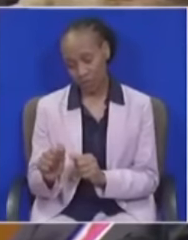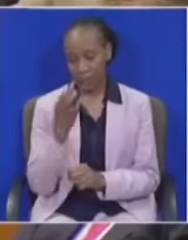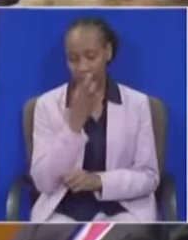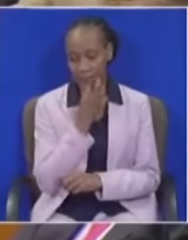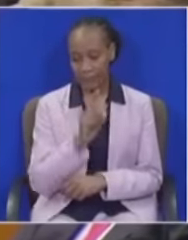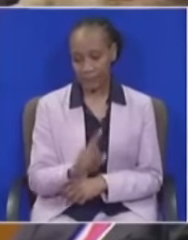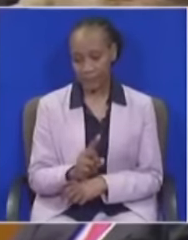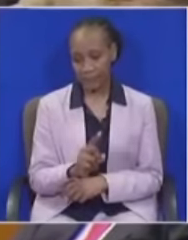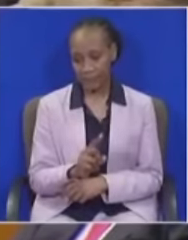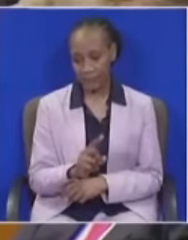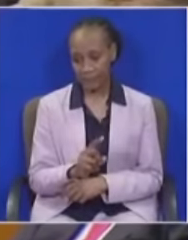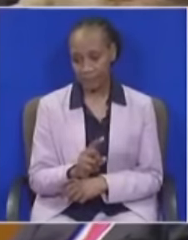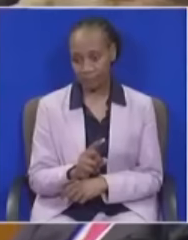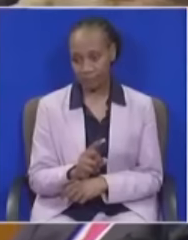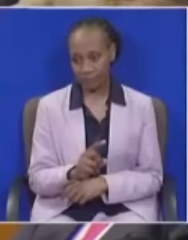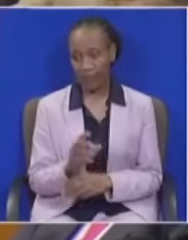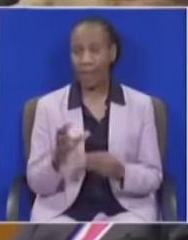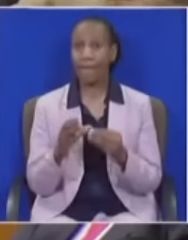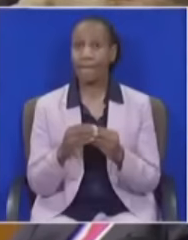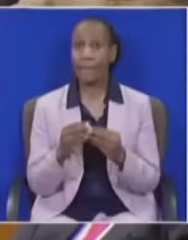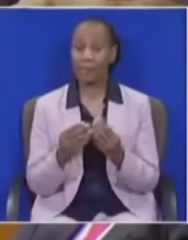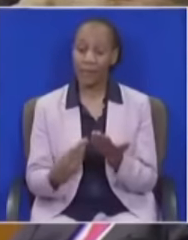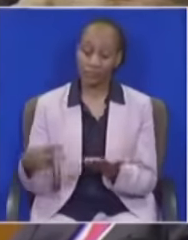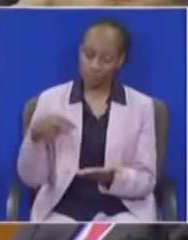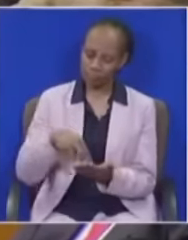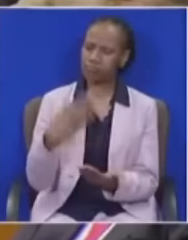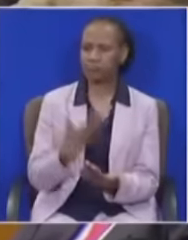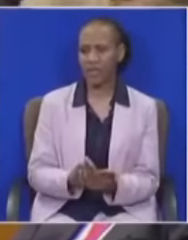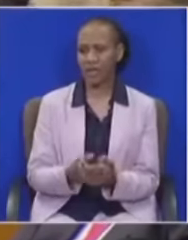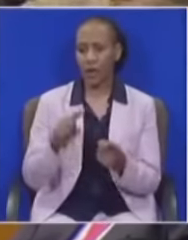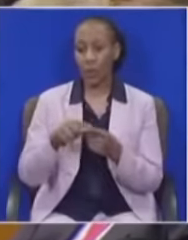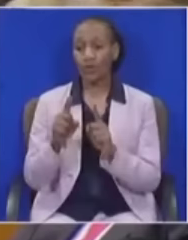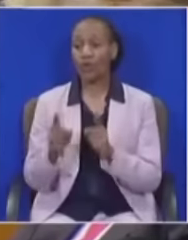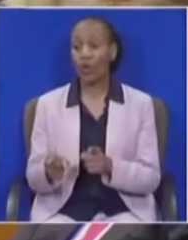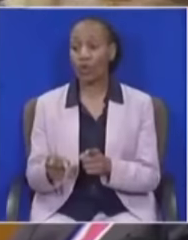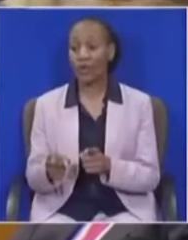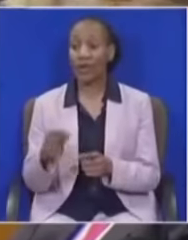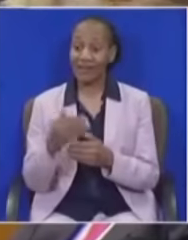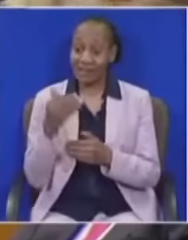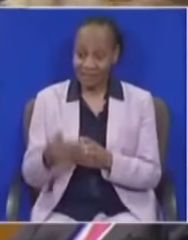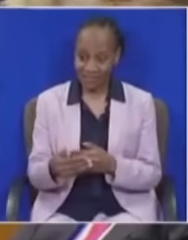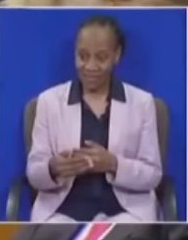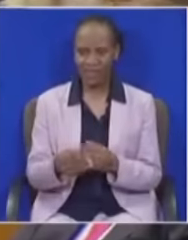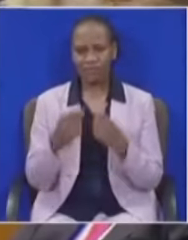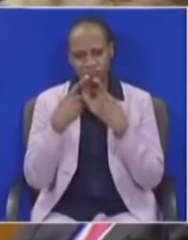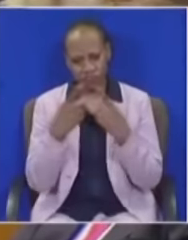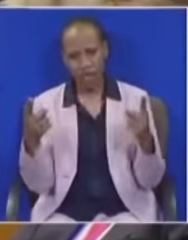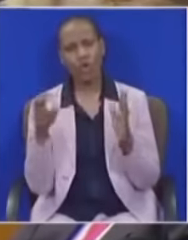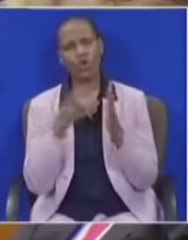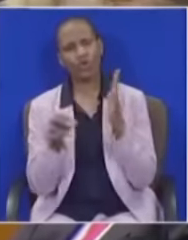that members must stand up with a point of order and indicate which rule are they referring to.